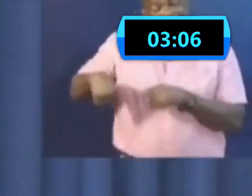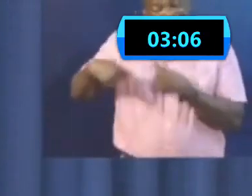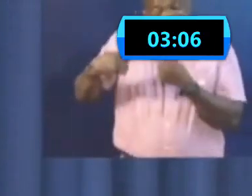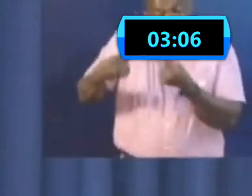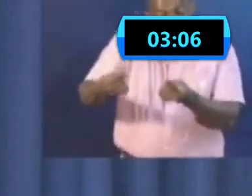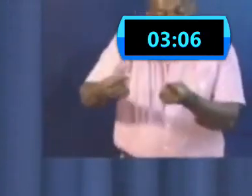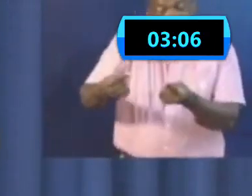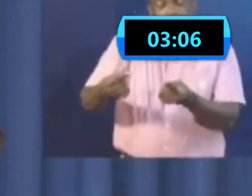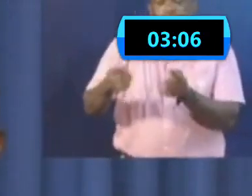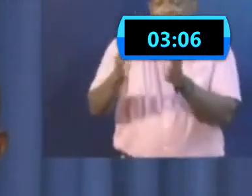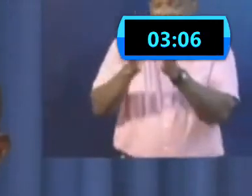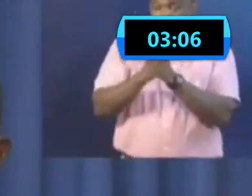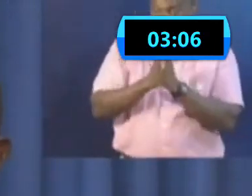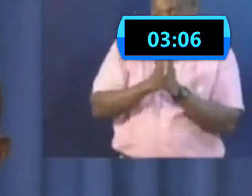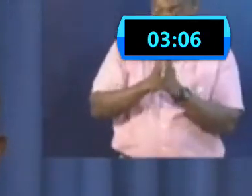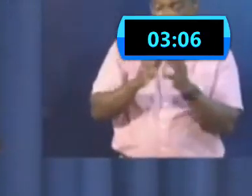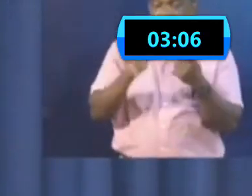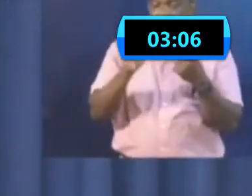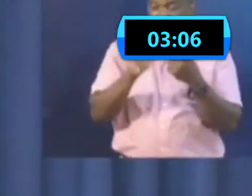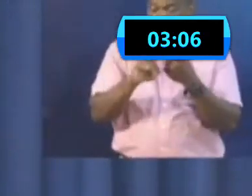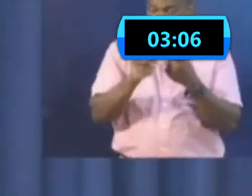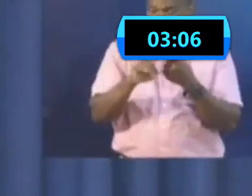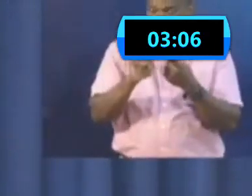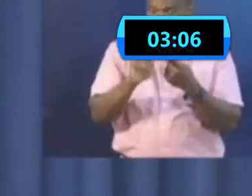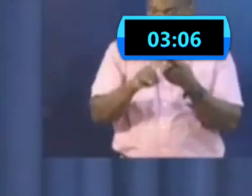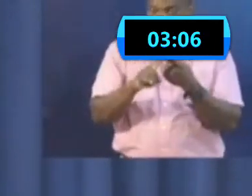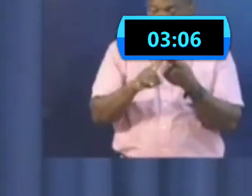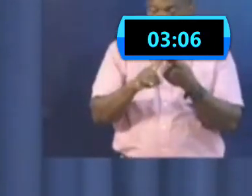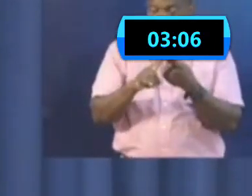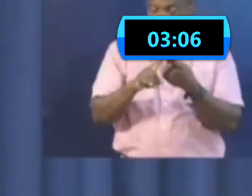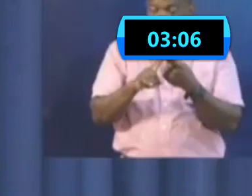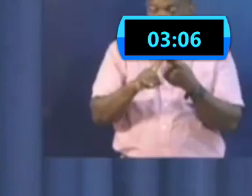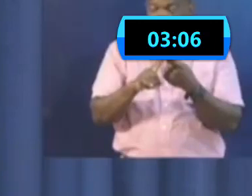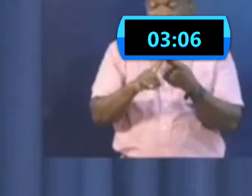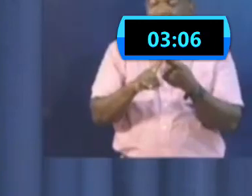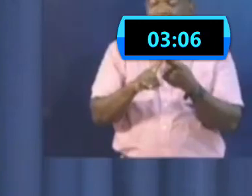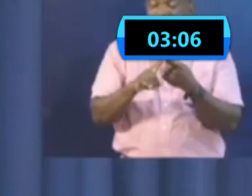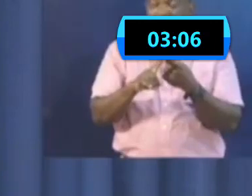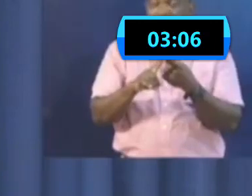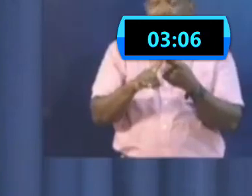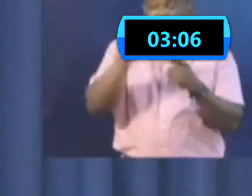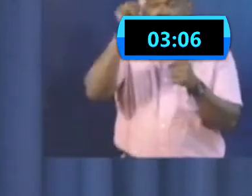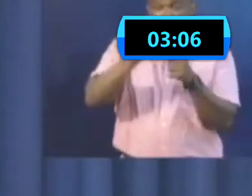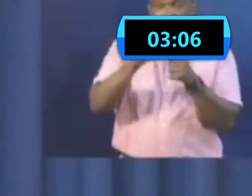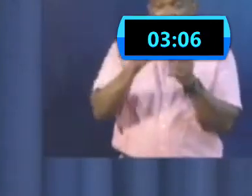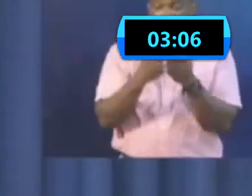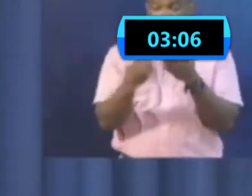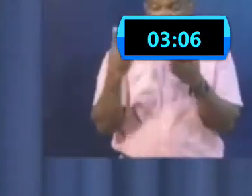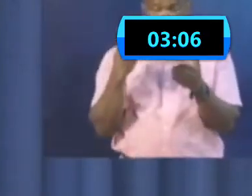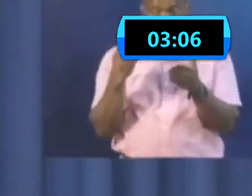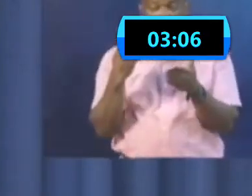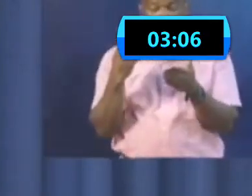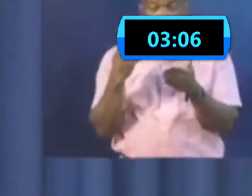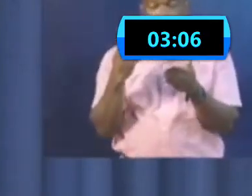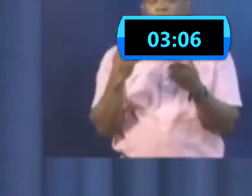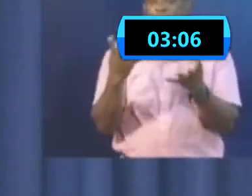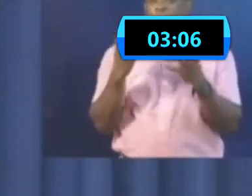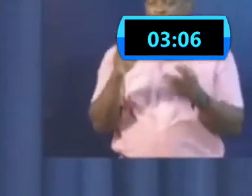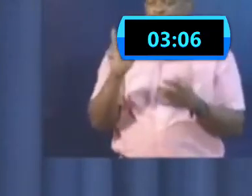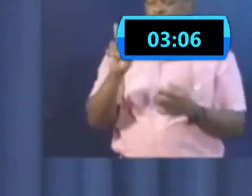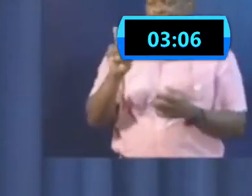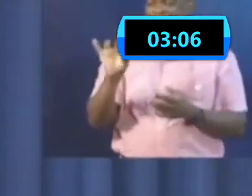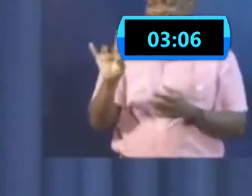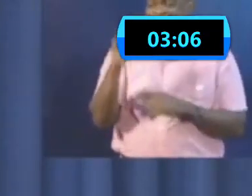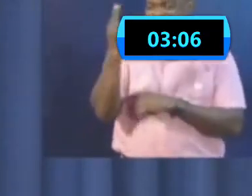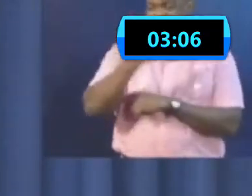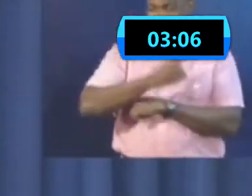two weeks ago because we wanted a 28-day response. We are in the middle of that 28-day cycle. So